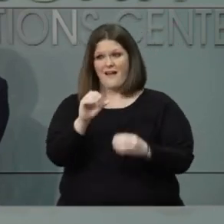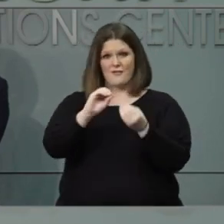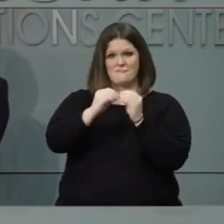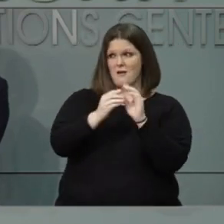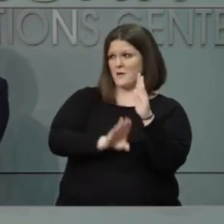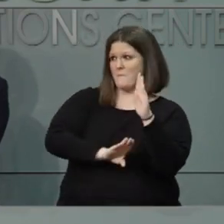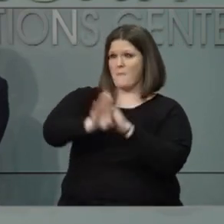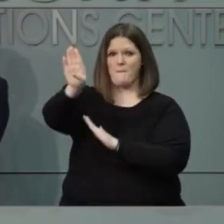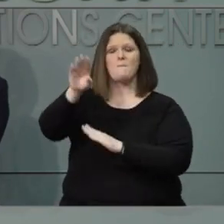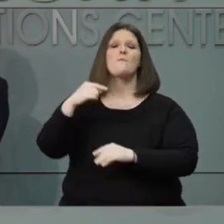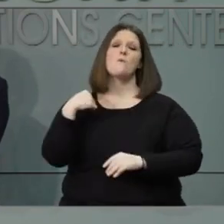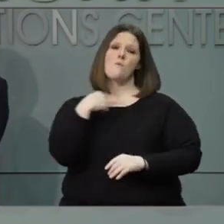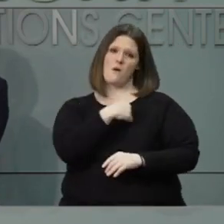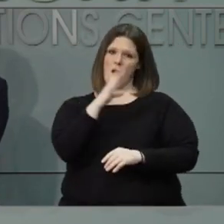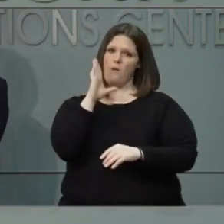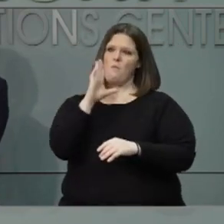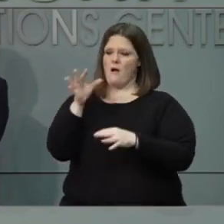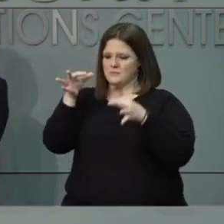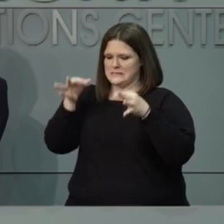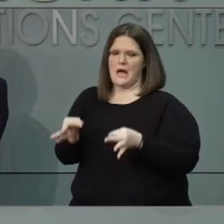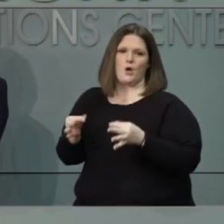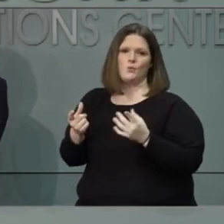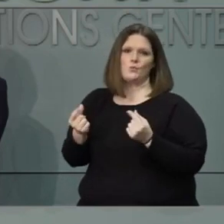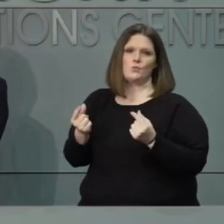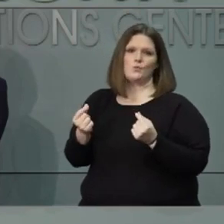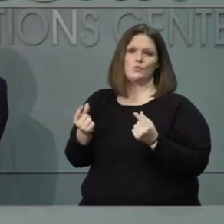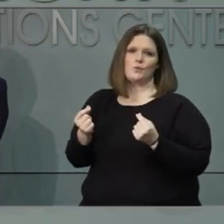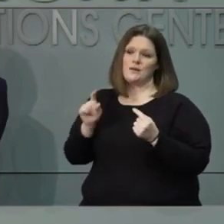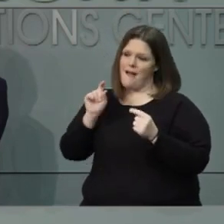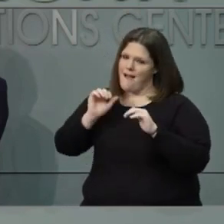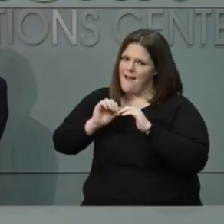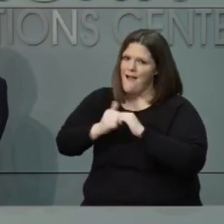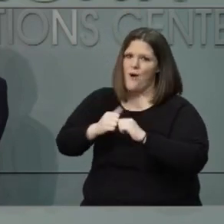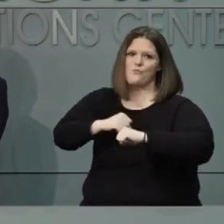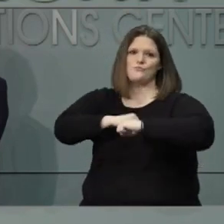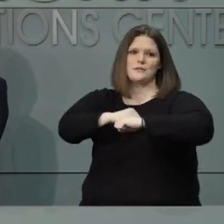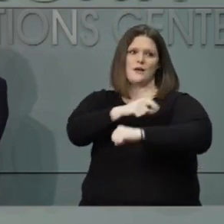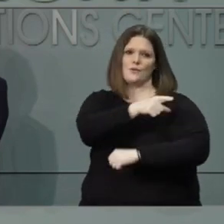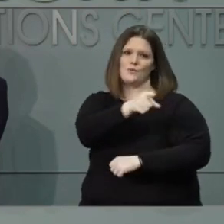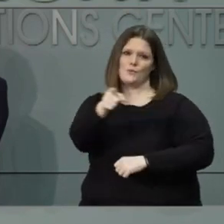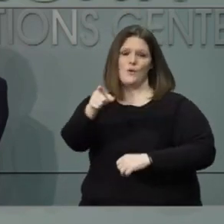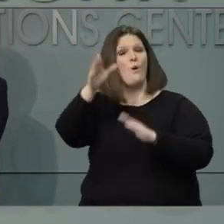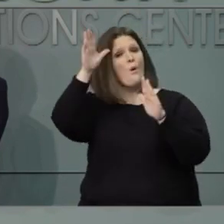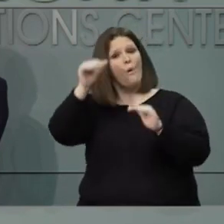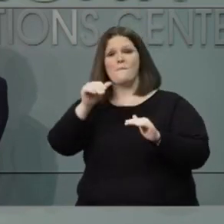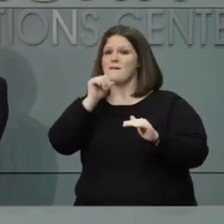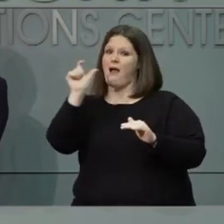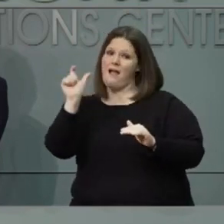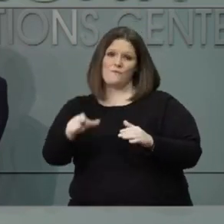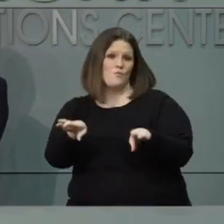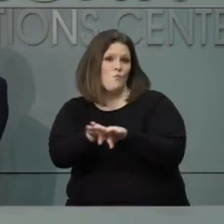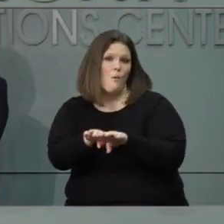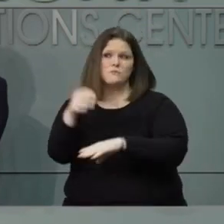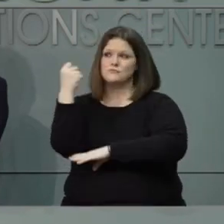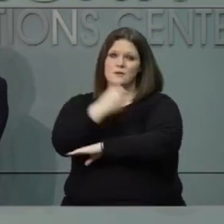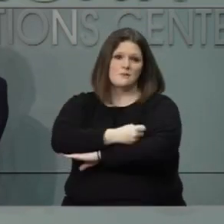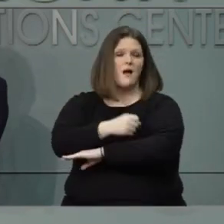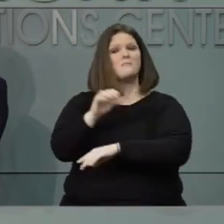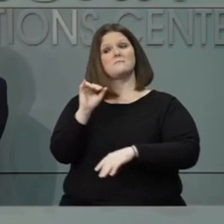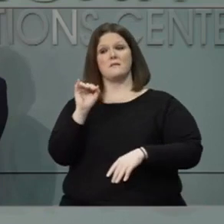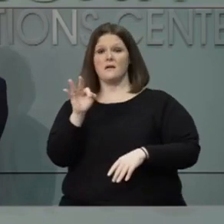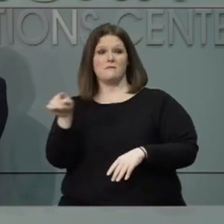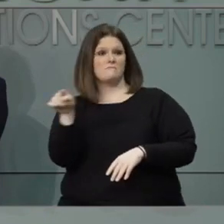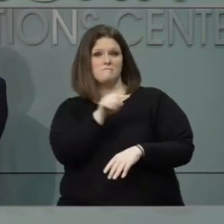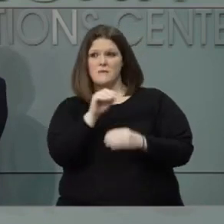Carolinians. And we hope we don't have to do that, but we will do it if we need to. Next question,